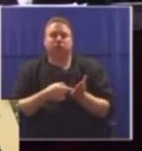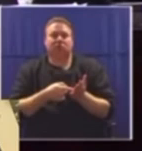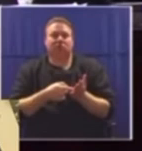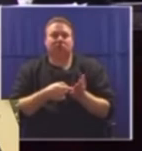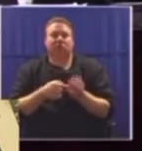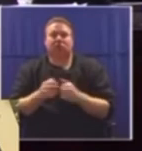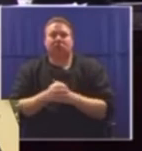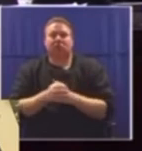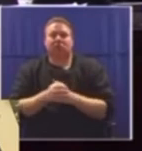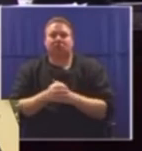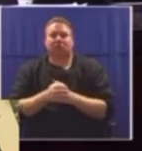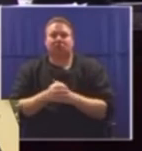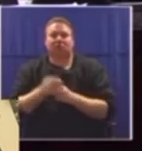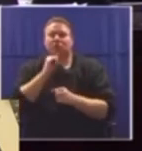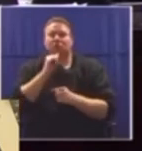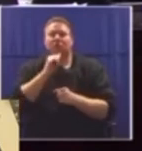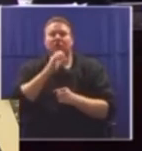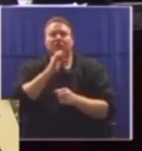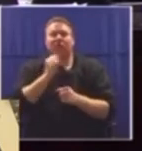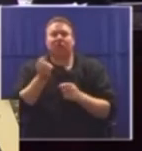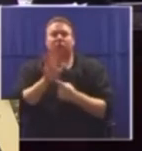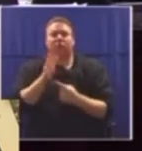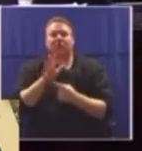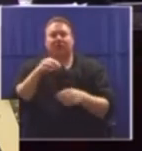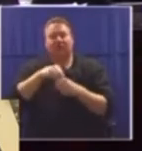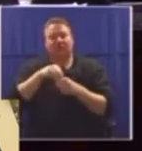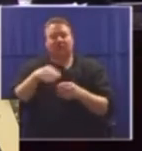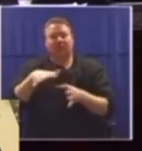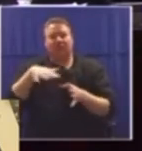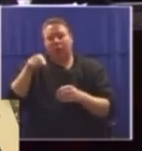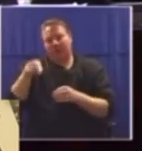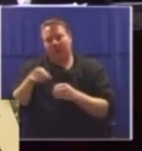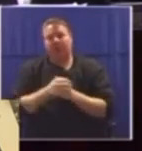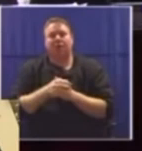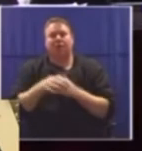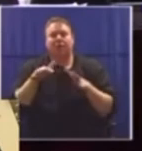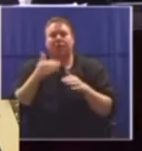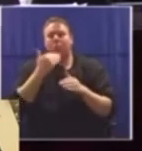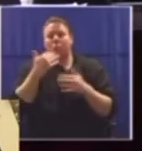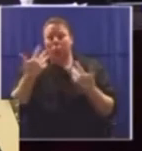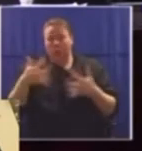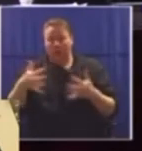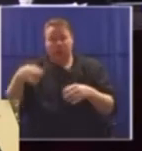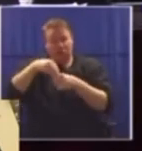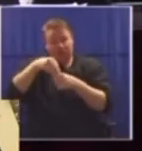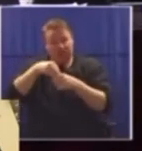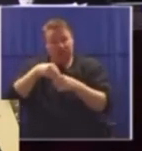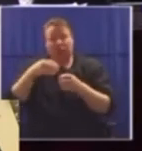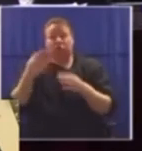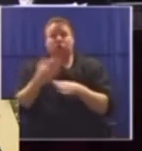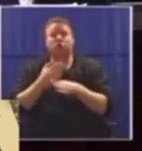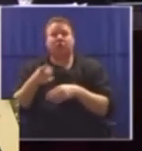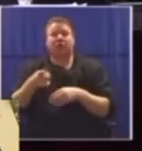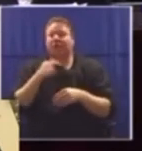significant under-representation they face in the sector. Even those who have managed to enter the profession are finding it difficult to